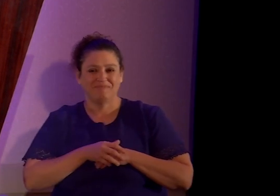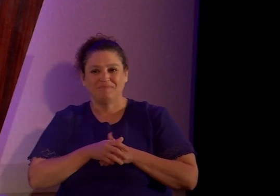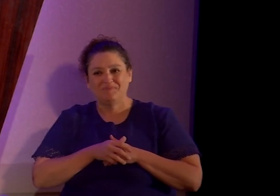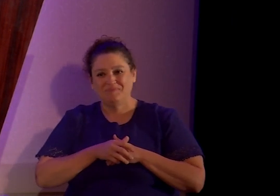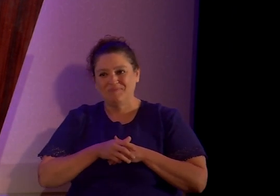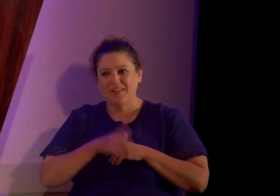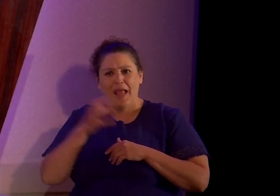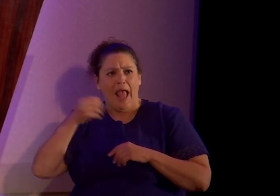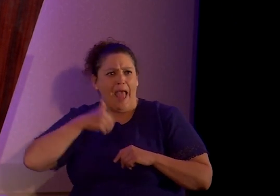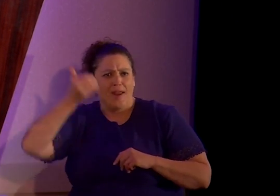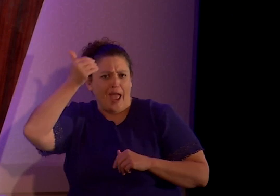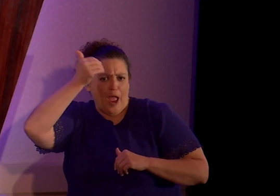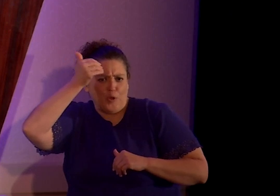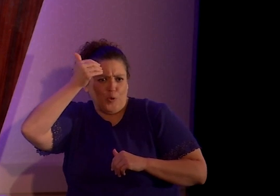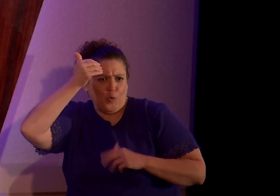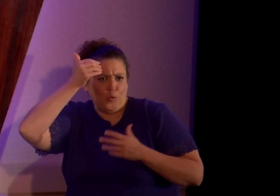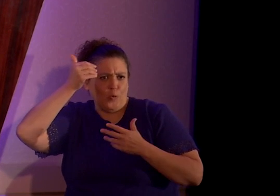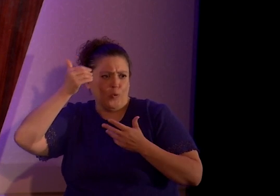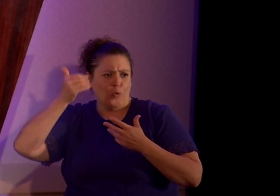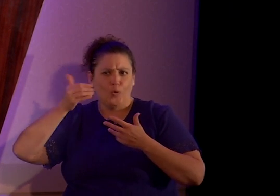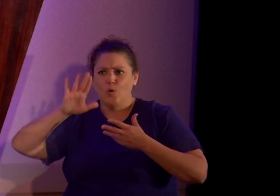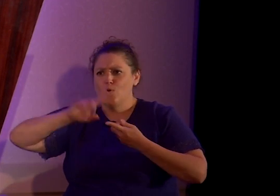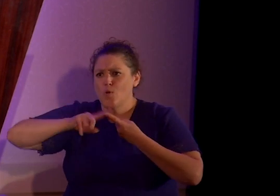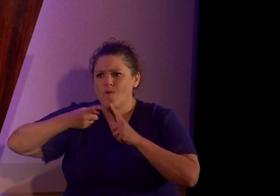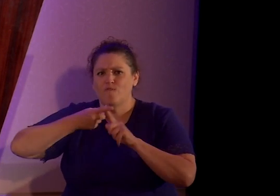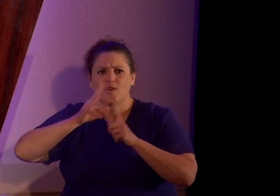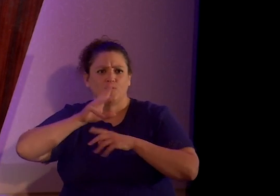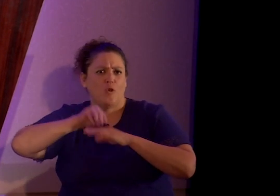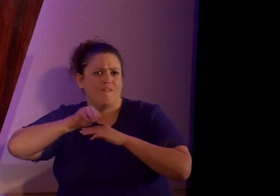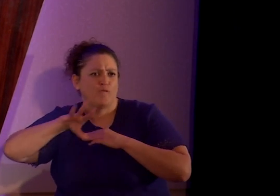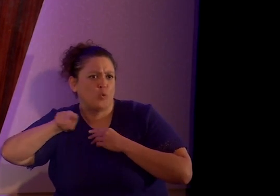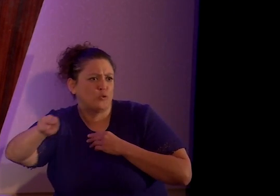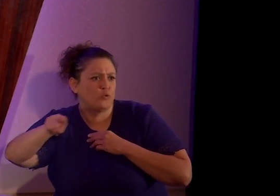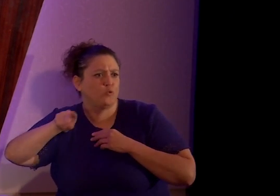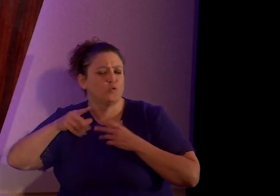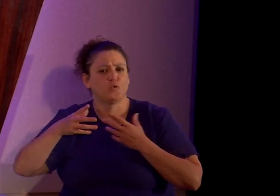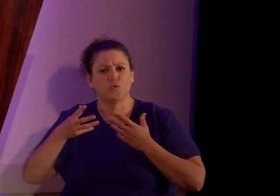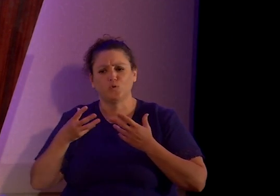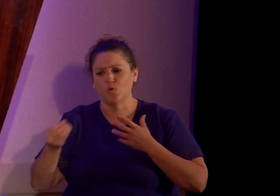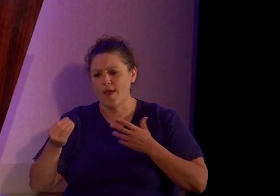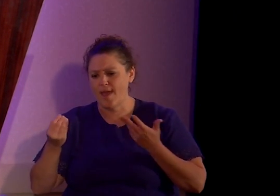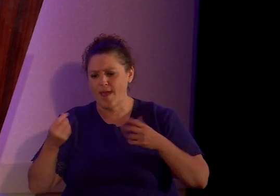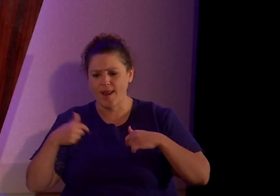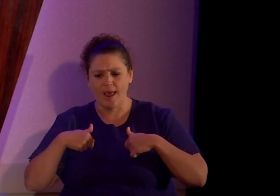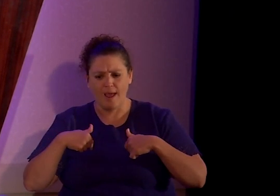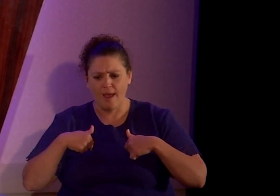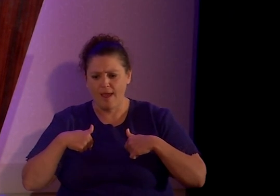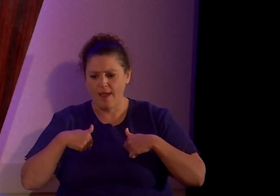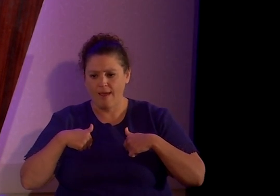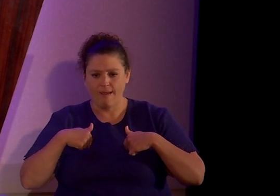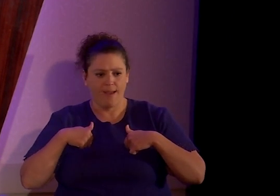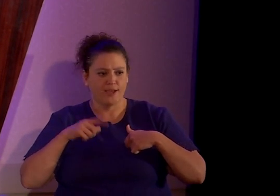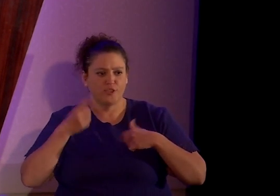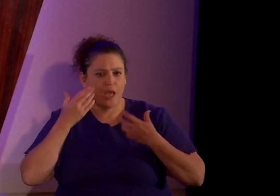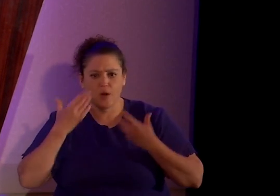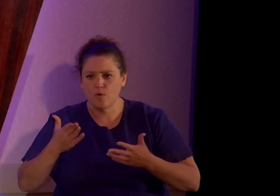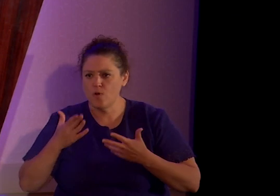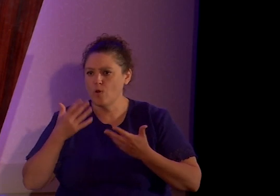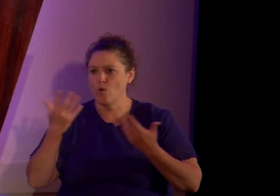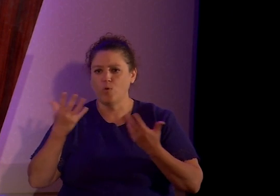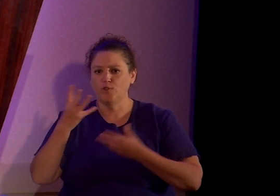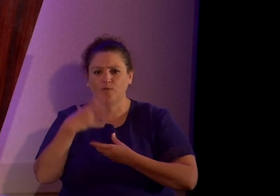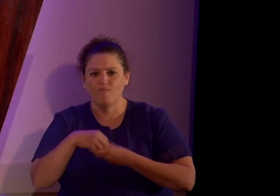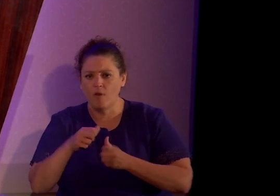And I knew, I knew those friends, those friends are influencing you, and I just, I just don't know what you've gotten